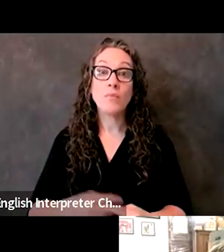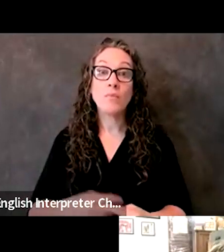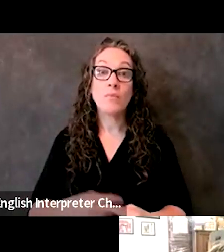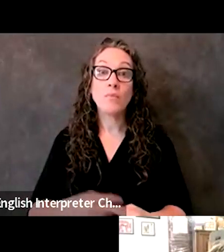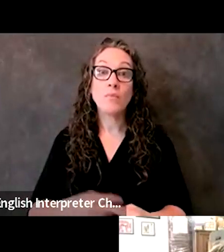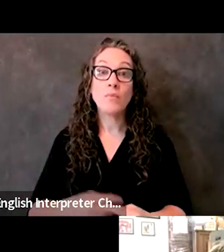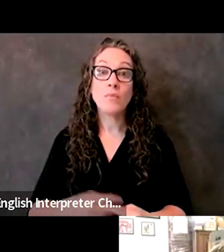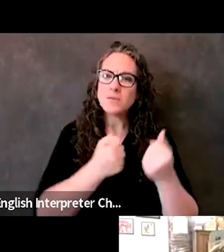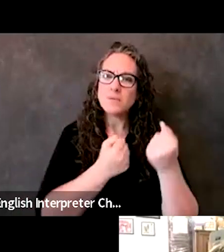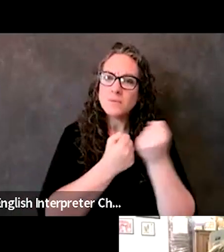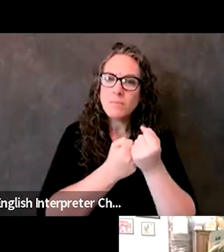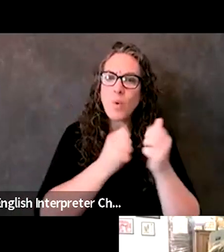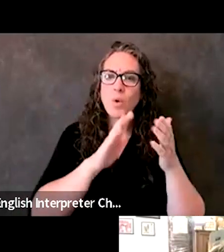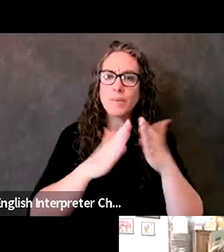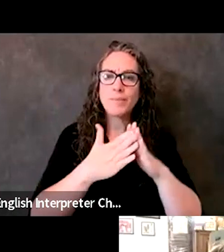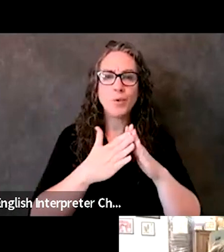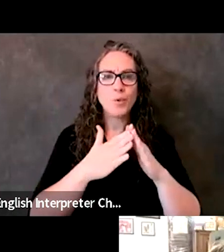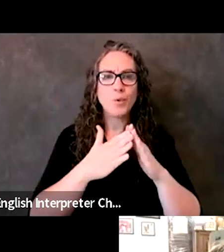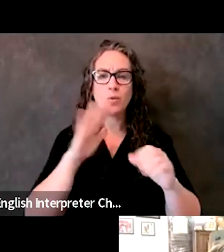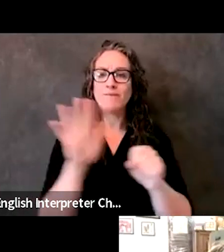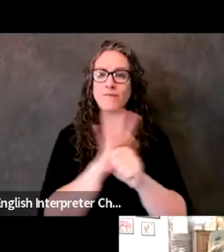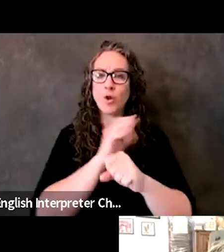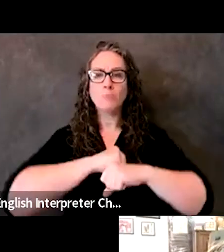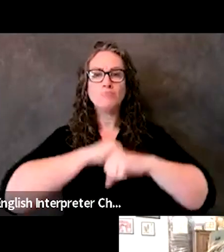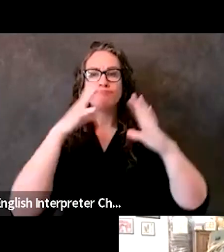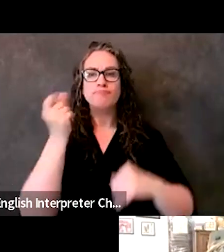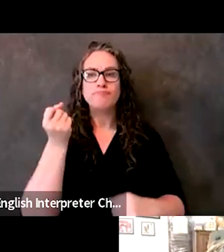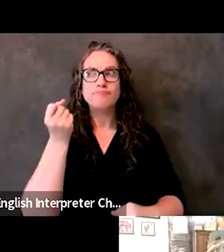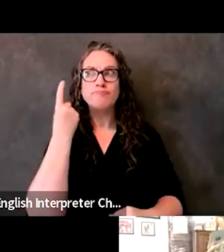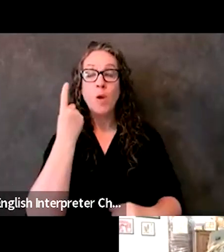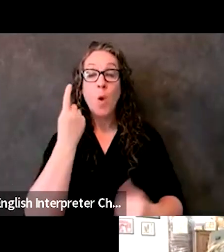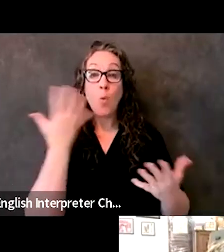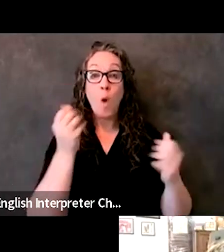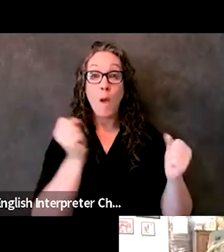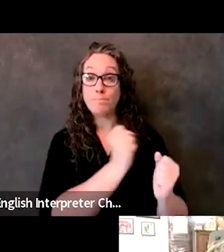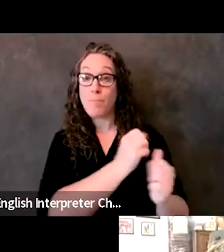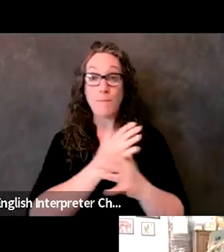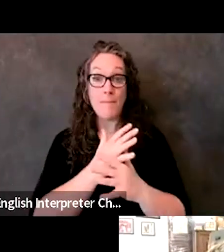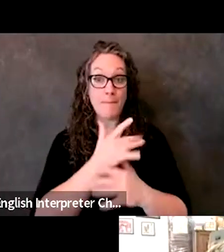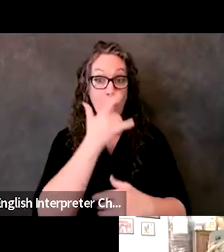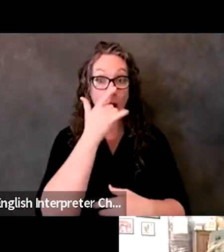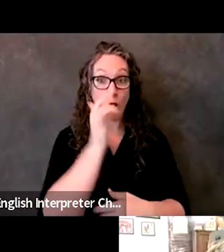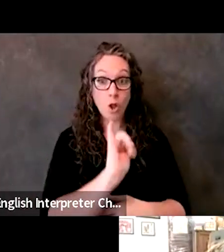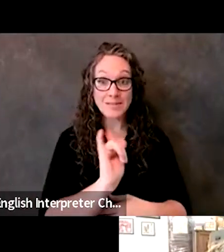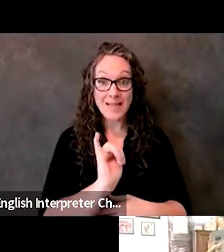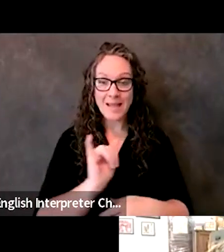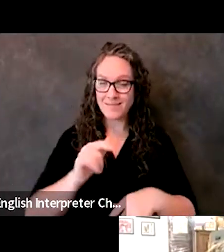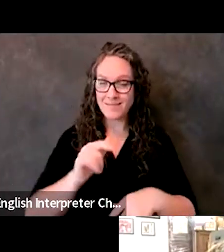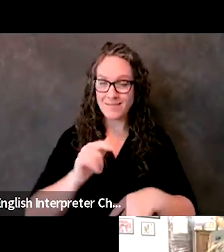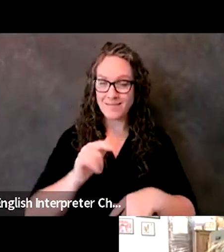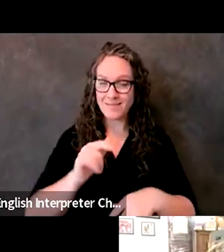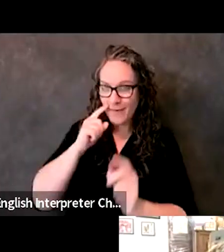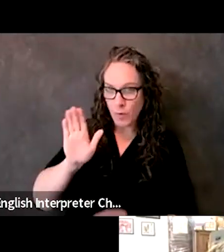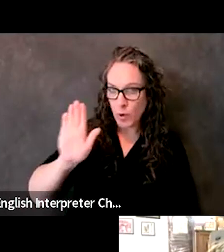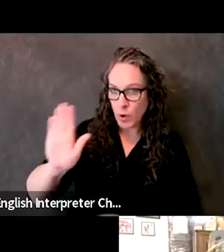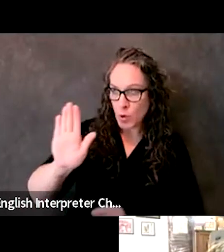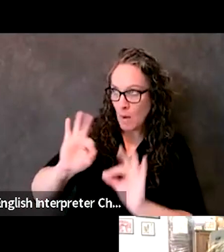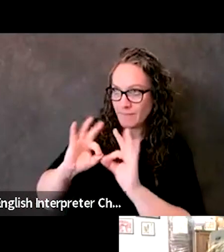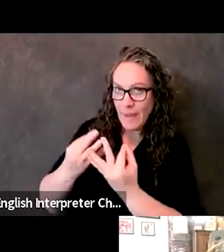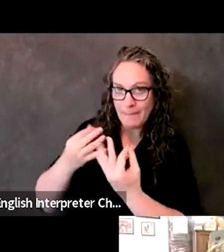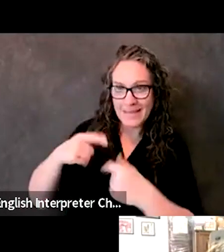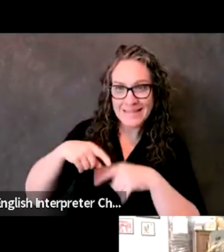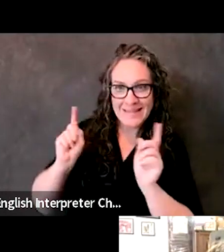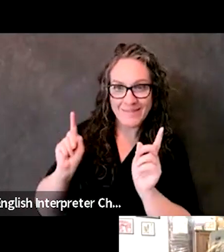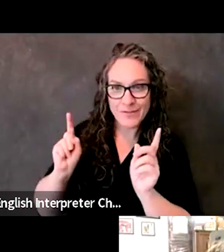preparedness looks like for me and my family. It's going to be much different, uh, than what it might look like for you and yours, you know, and really